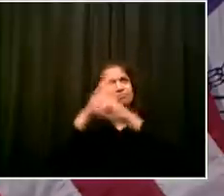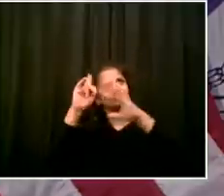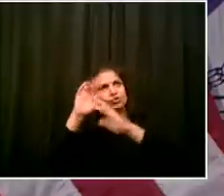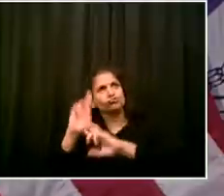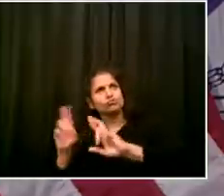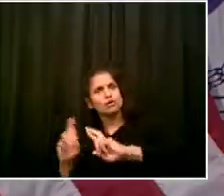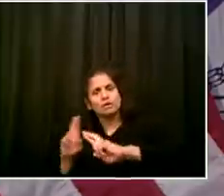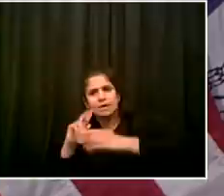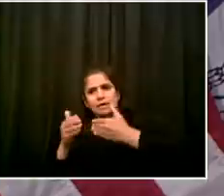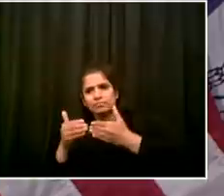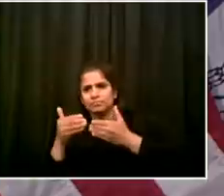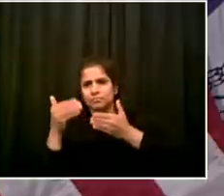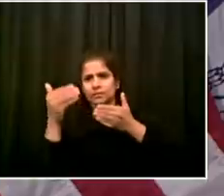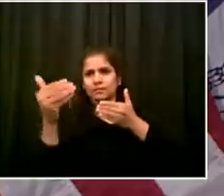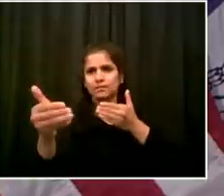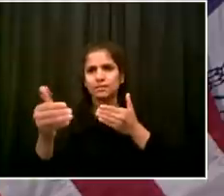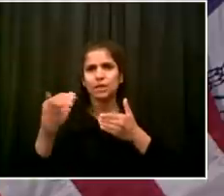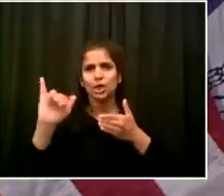people that I'm talking to.